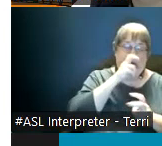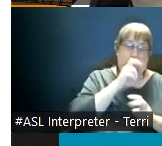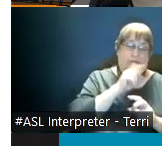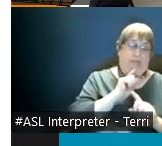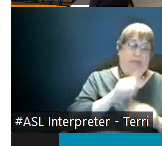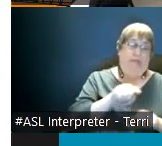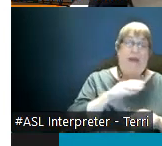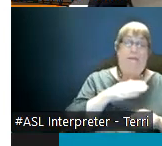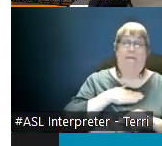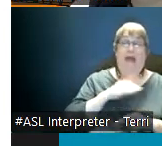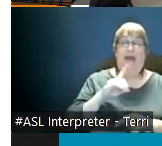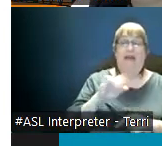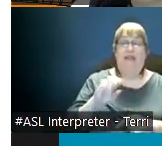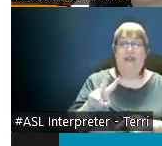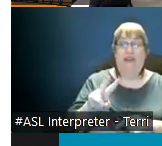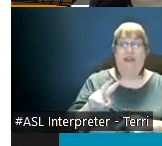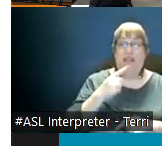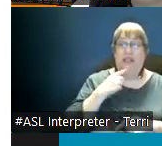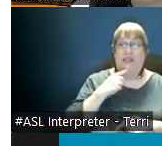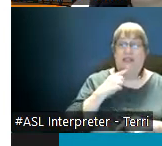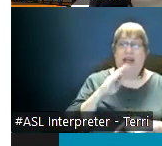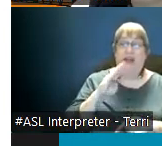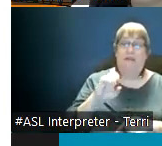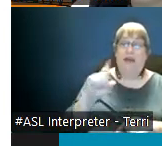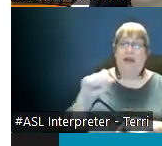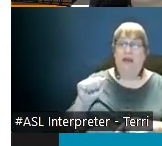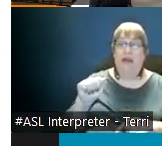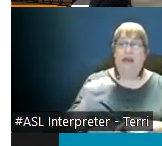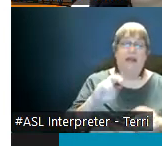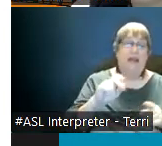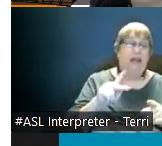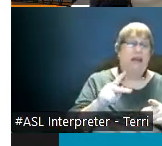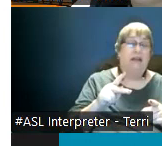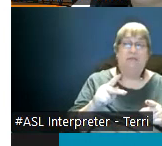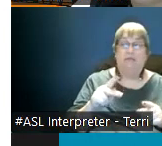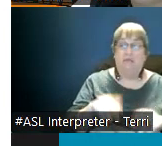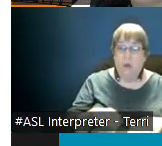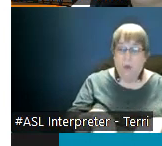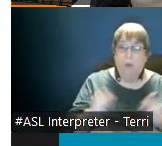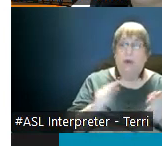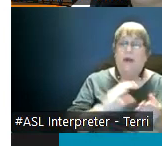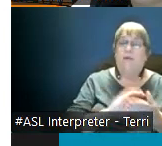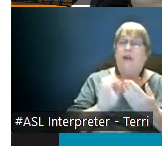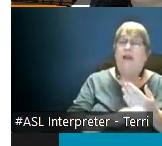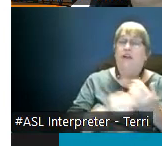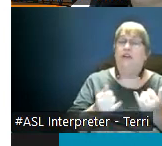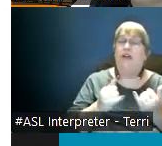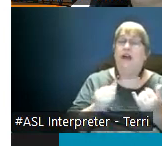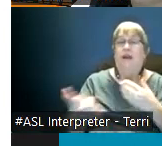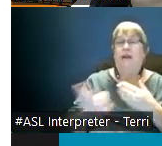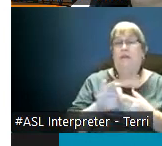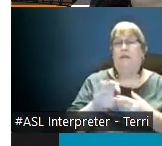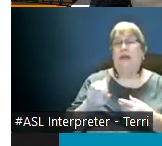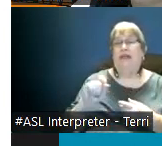runs in my division is okay belinda and nick pull out your calendars during this pre-meeting choose the date in which uh